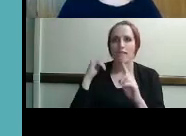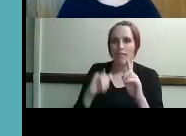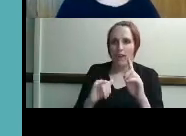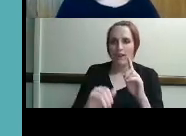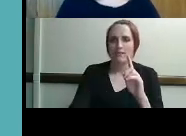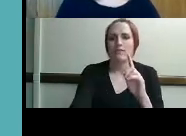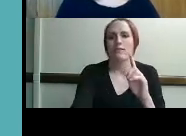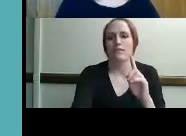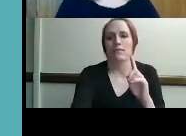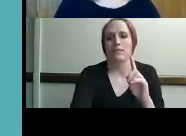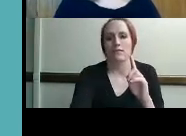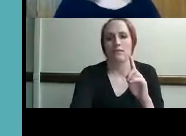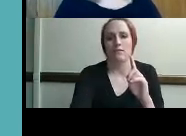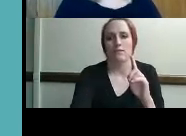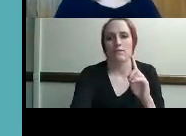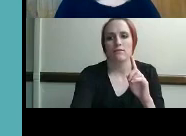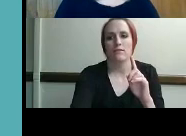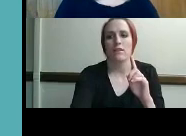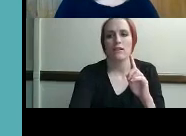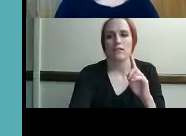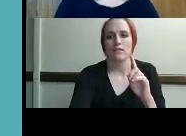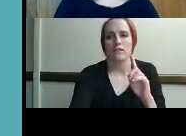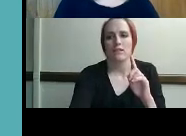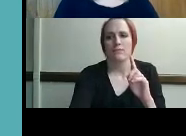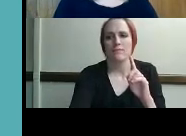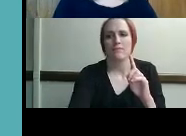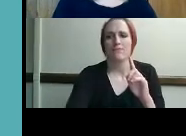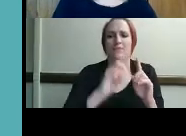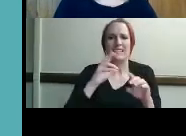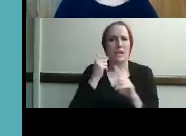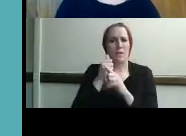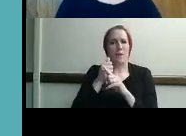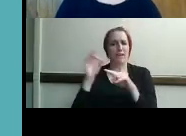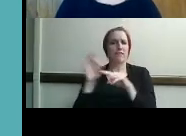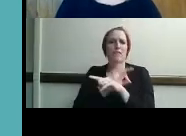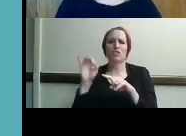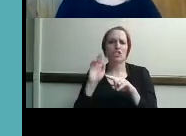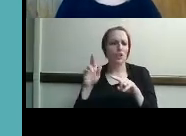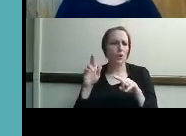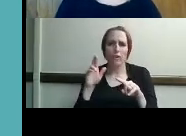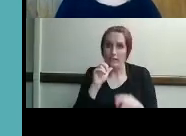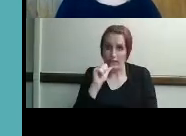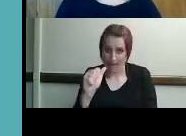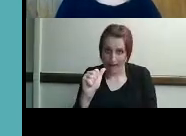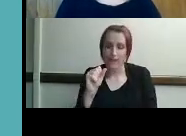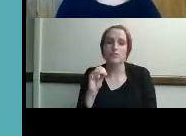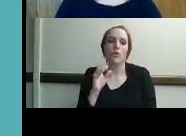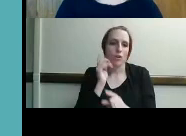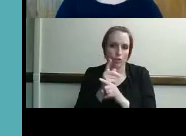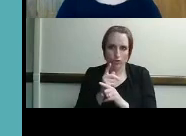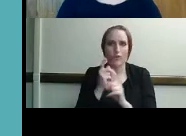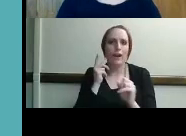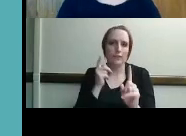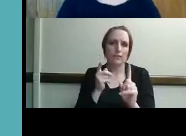glasses to decide and just function with what vision you have so correct that's definitely